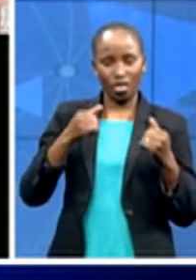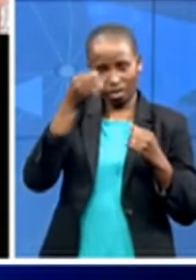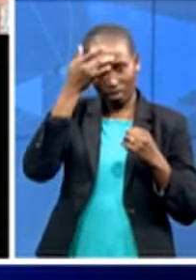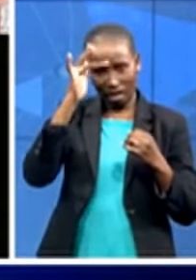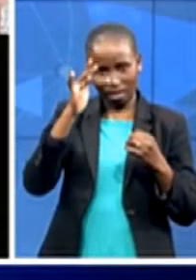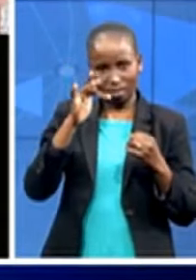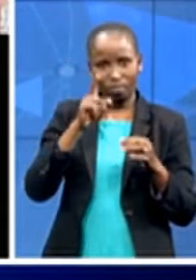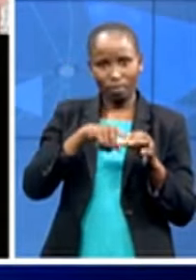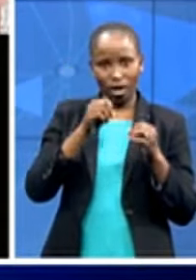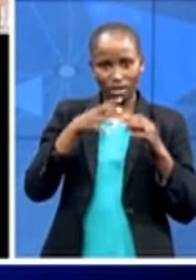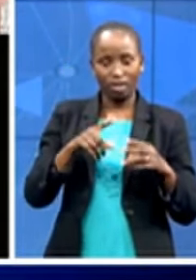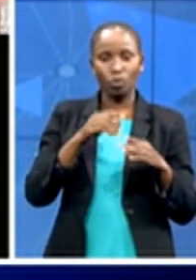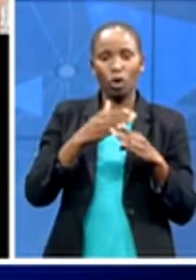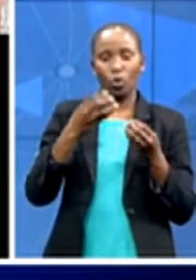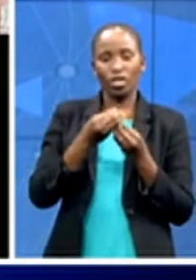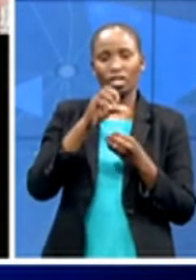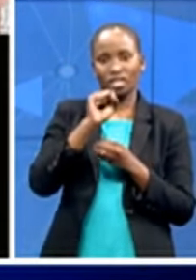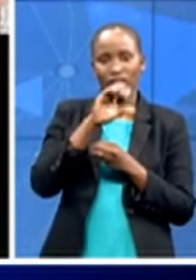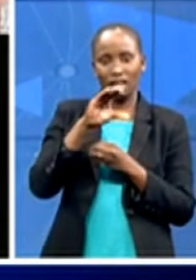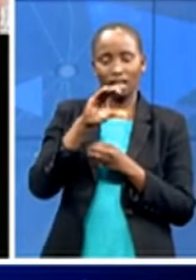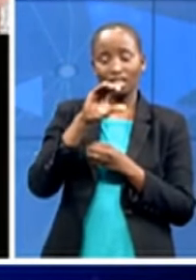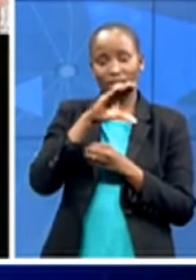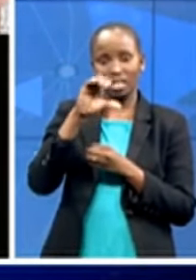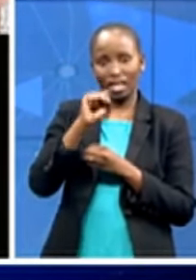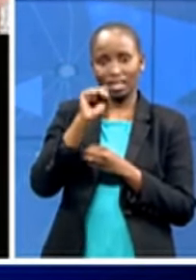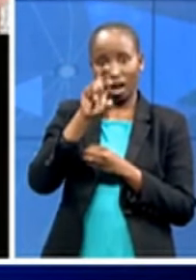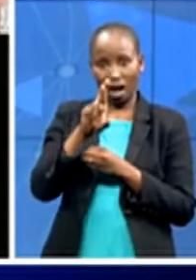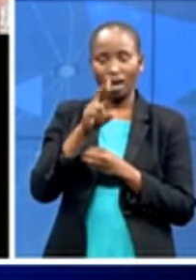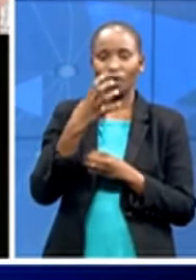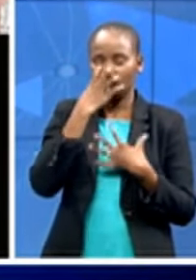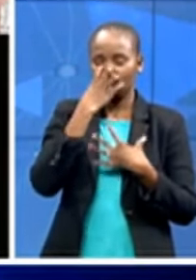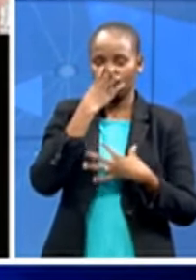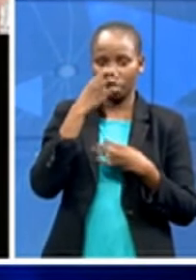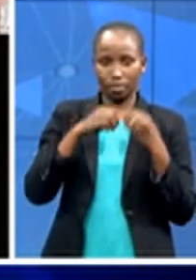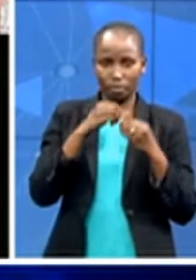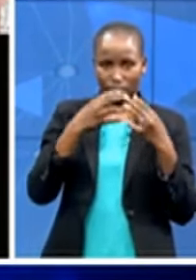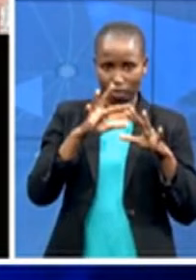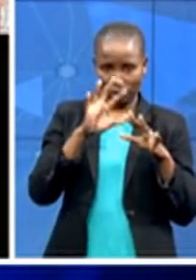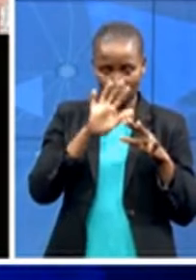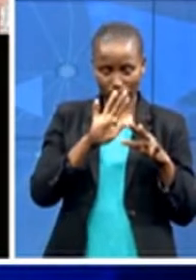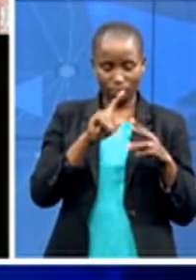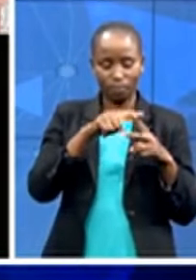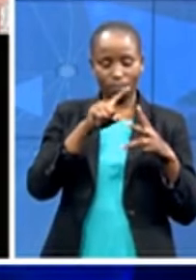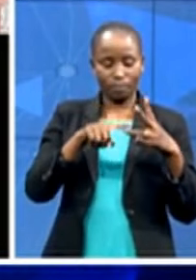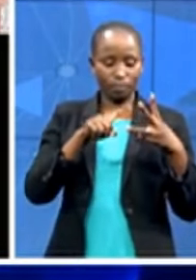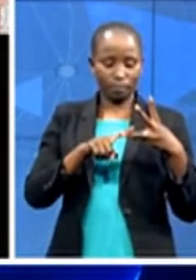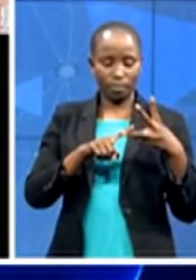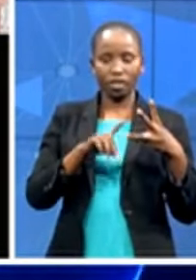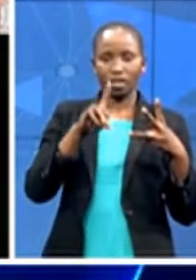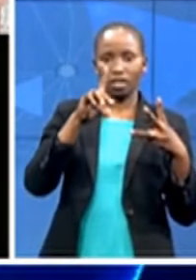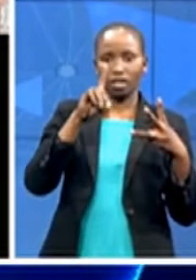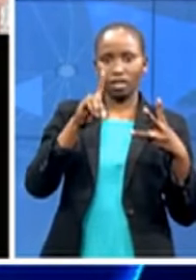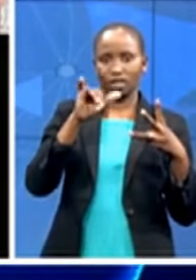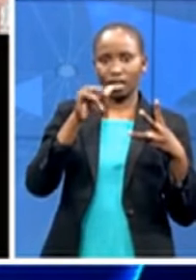a locally produced ventilator called the cpap and we also spoke to dr daniela eliasov a specialist in